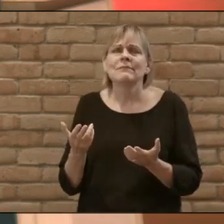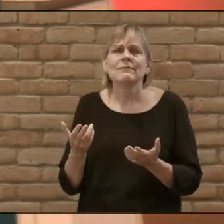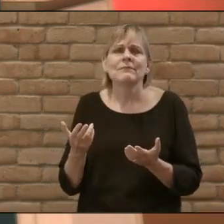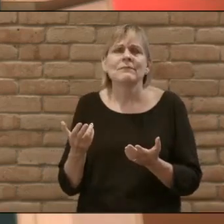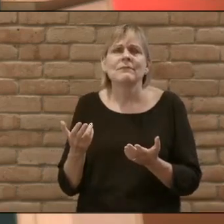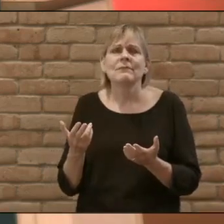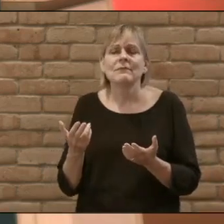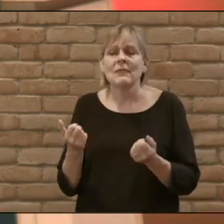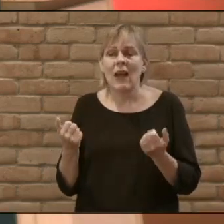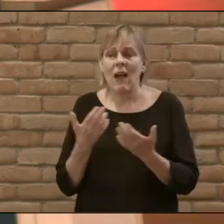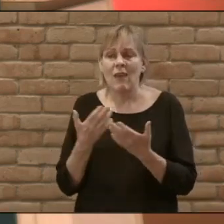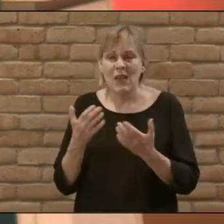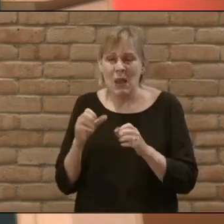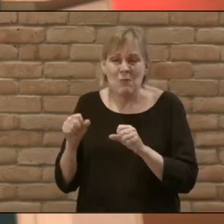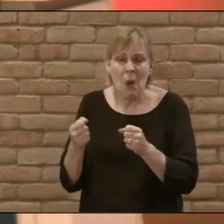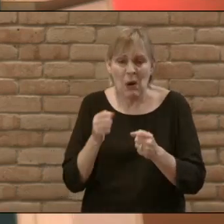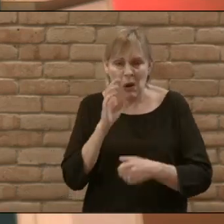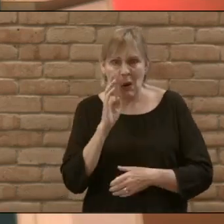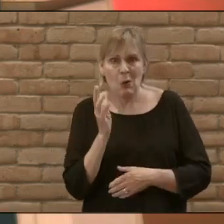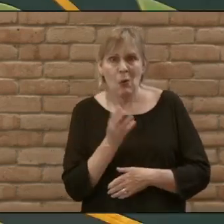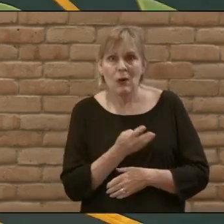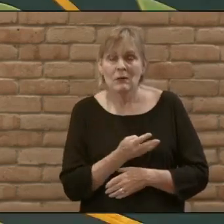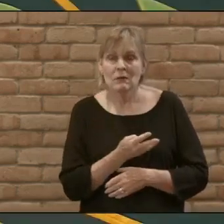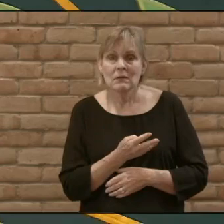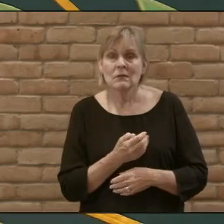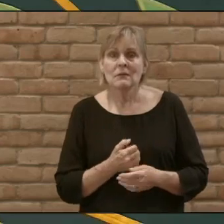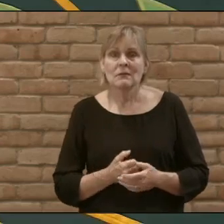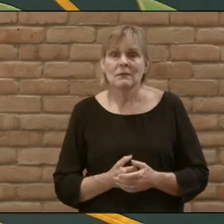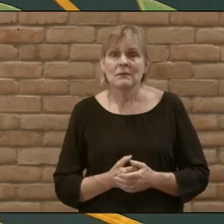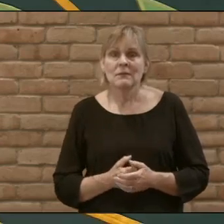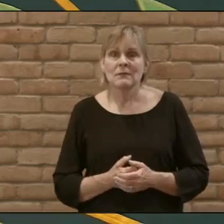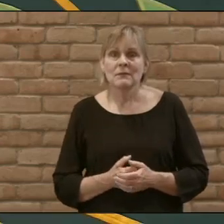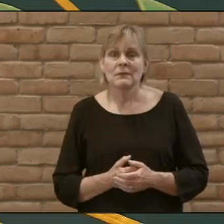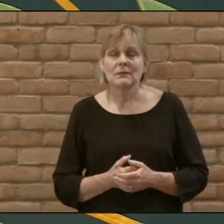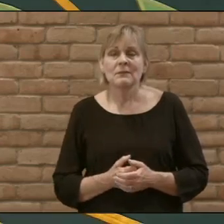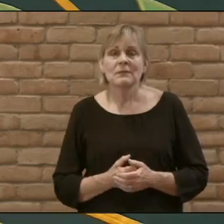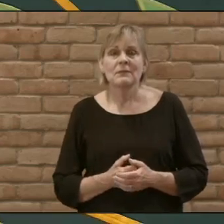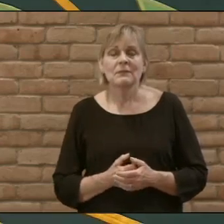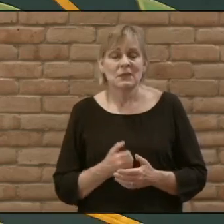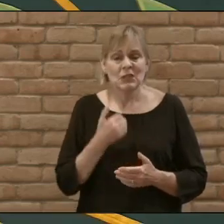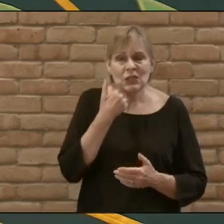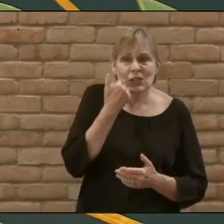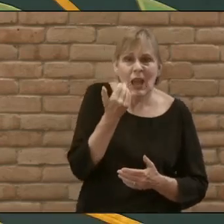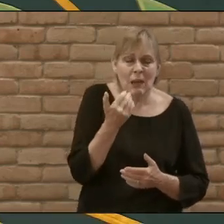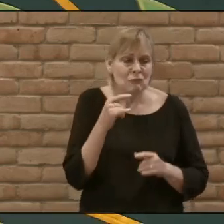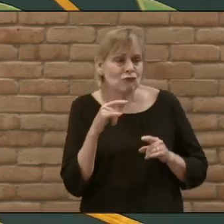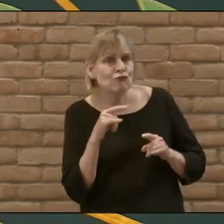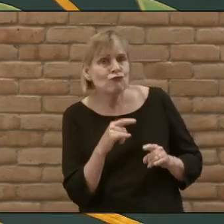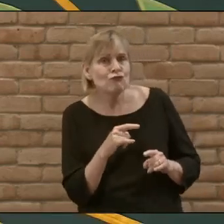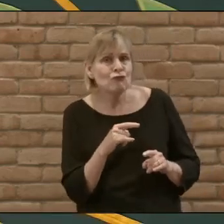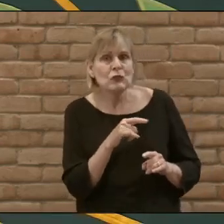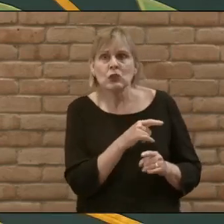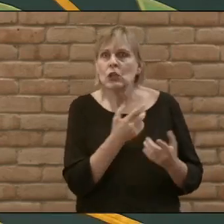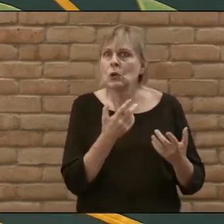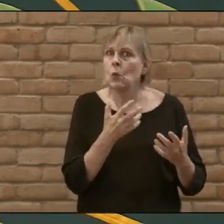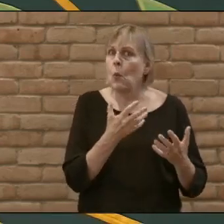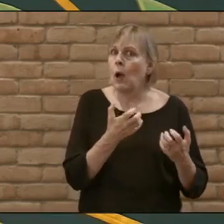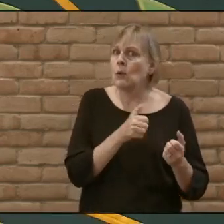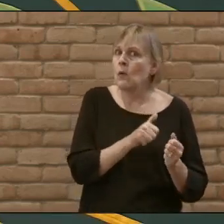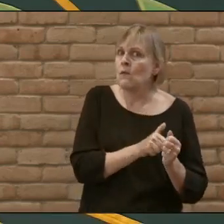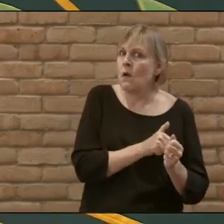courtesies that she had broken or ignored or infringed all the shame and scorn and abuse she was trying to avoid